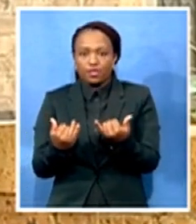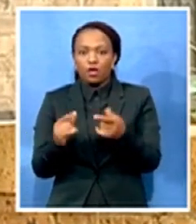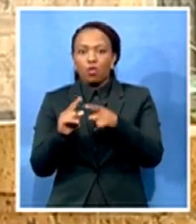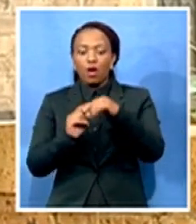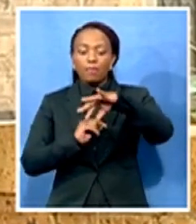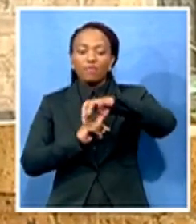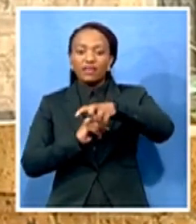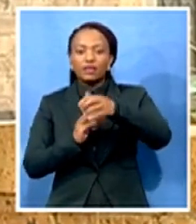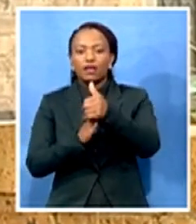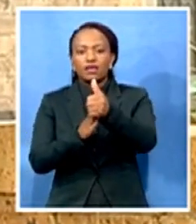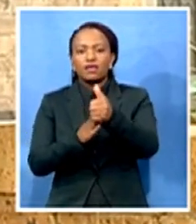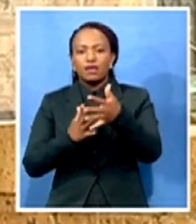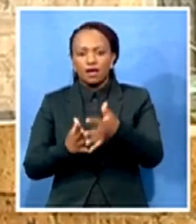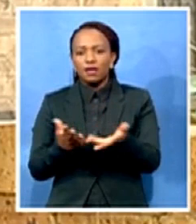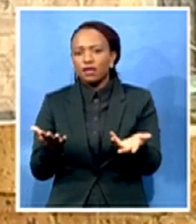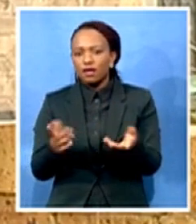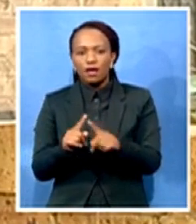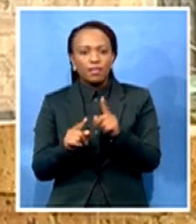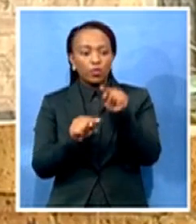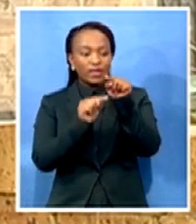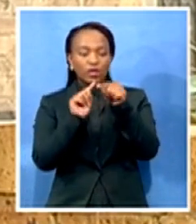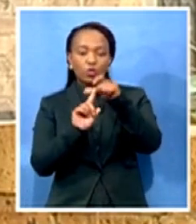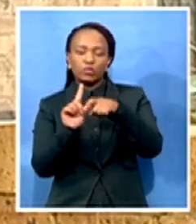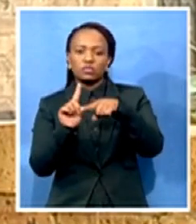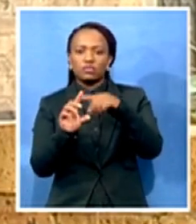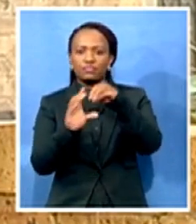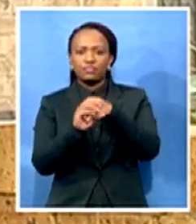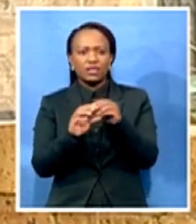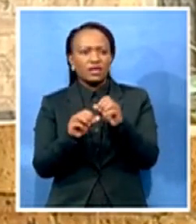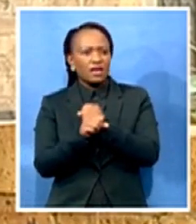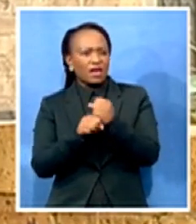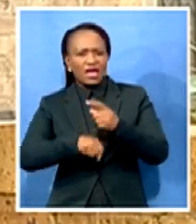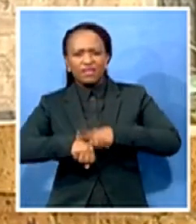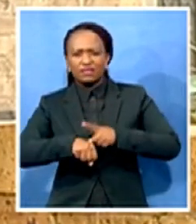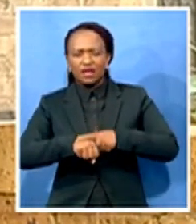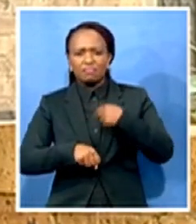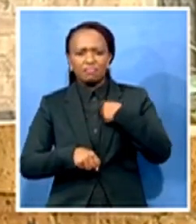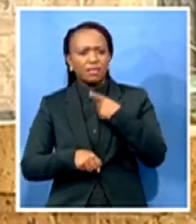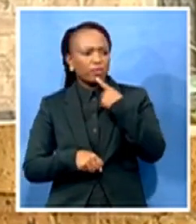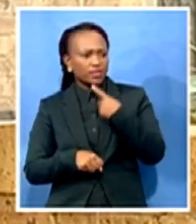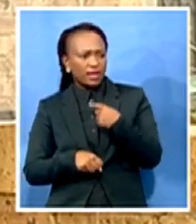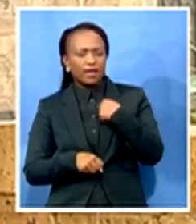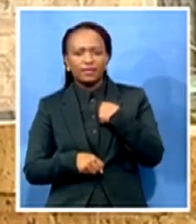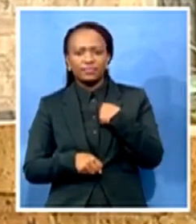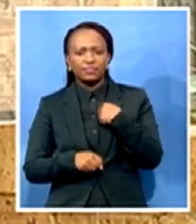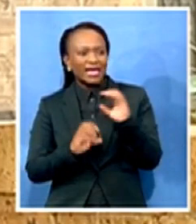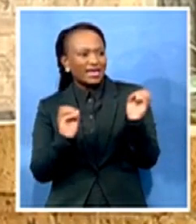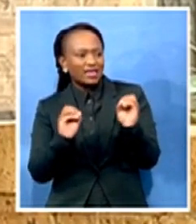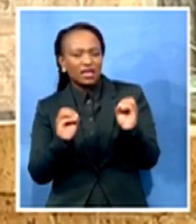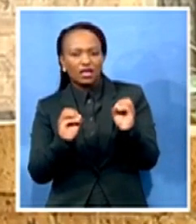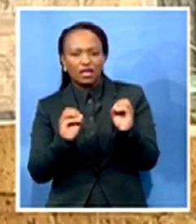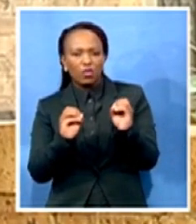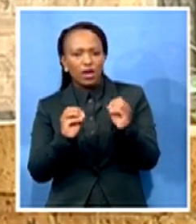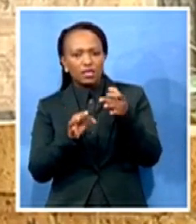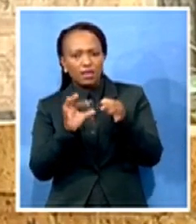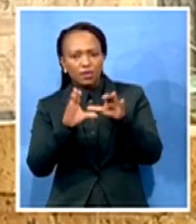as the accused is concerned, there was never a time where you could have said he's nothing in the party where you wouldn't bring up the issue of him